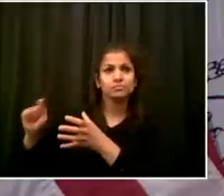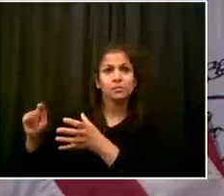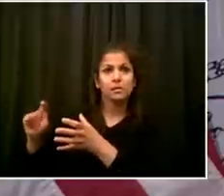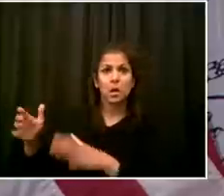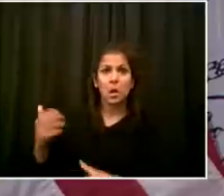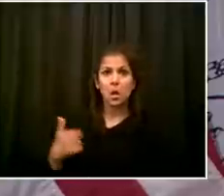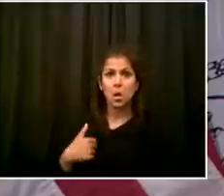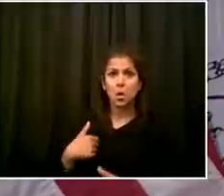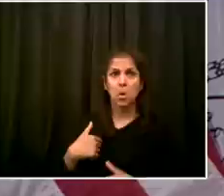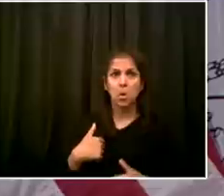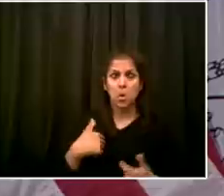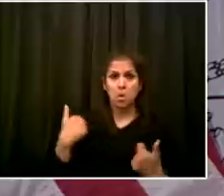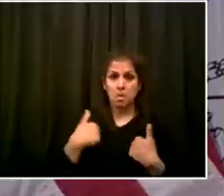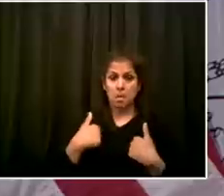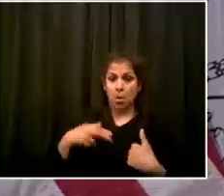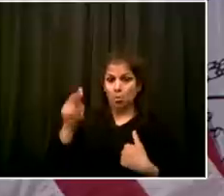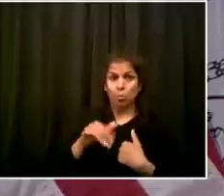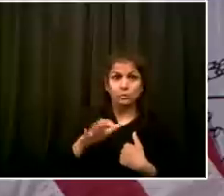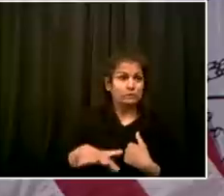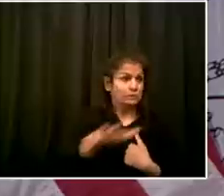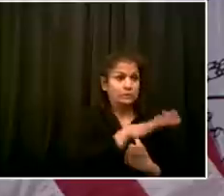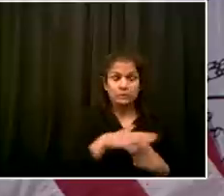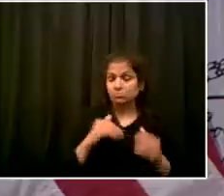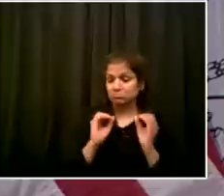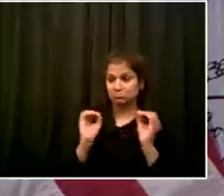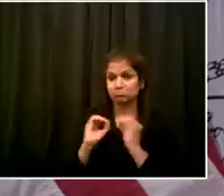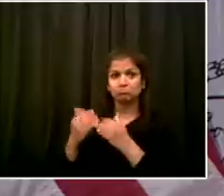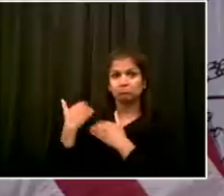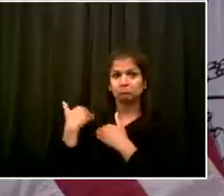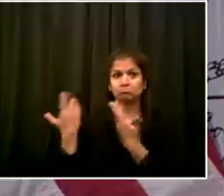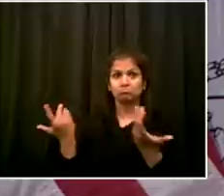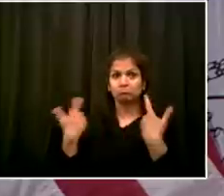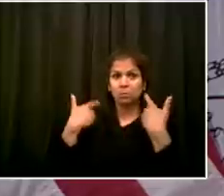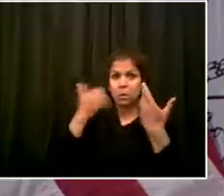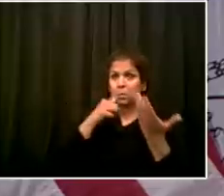center, but it has operated very, very well for decades.